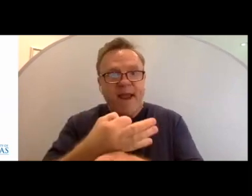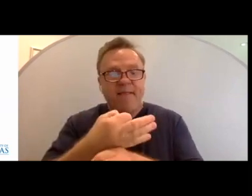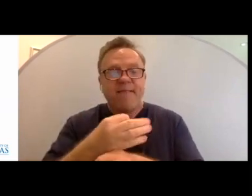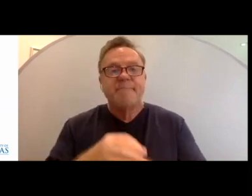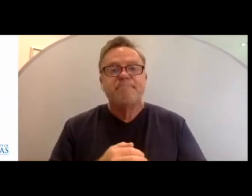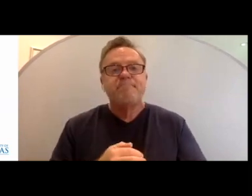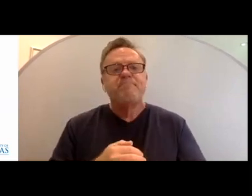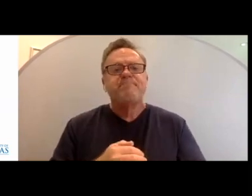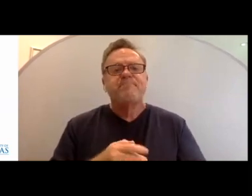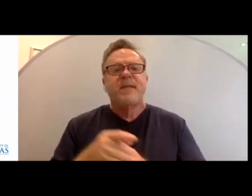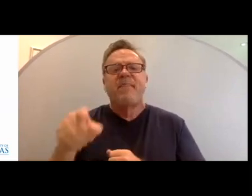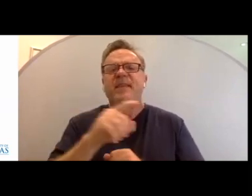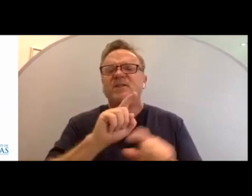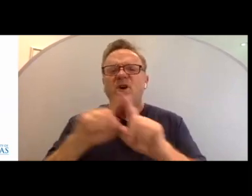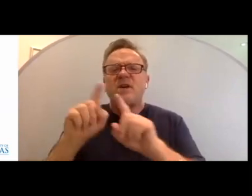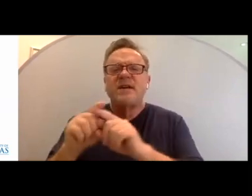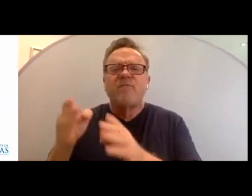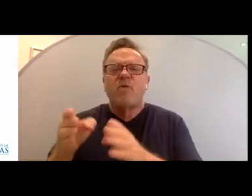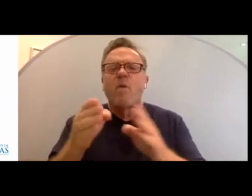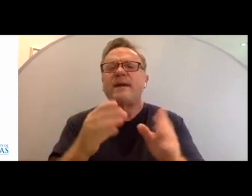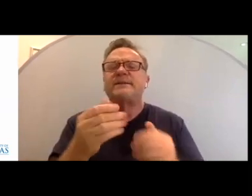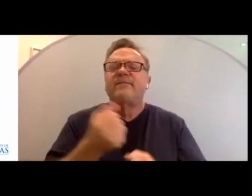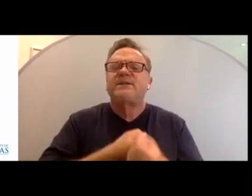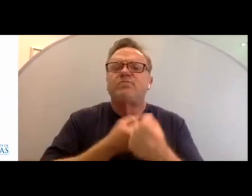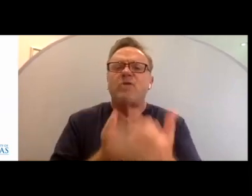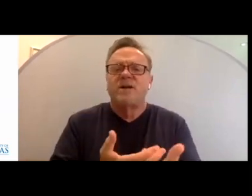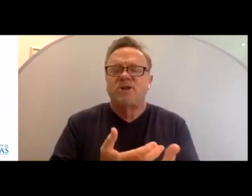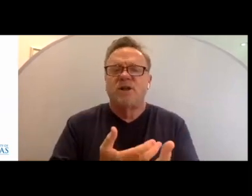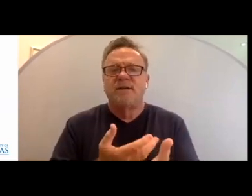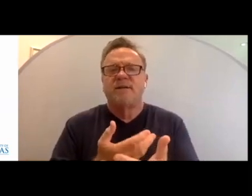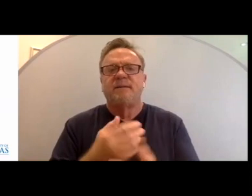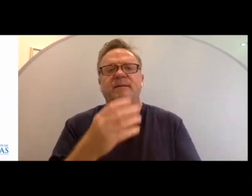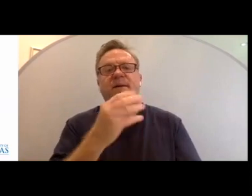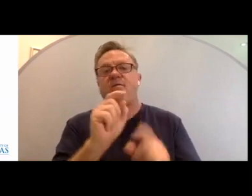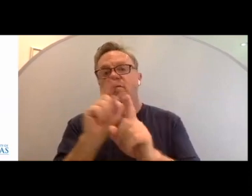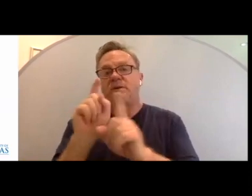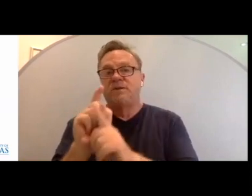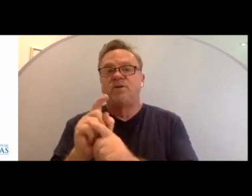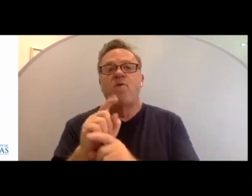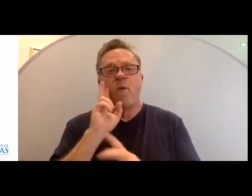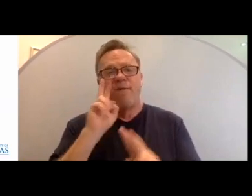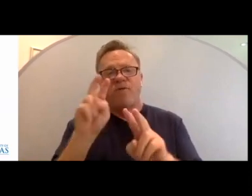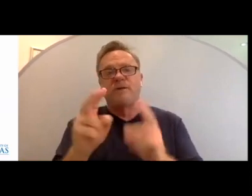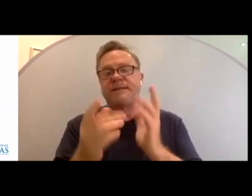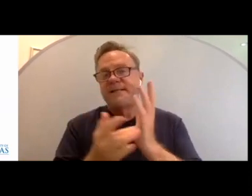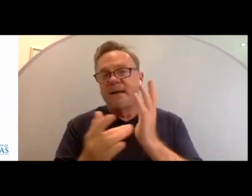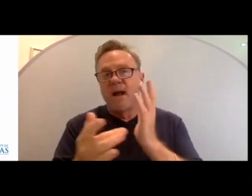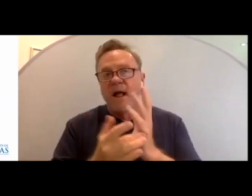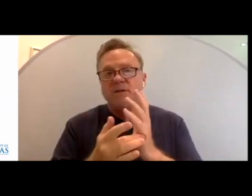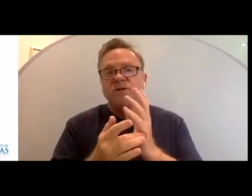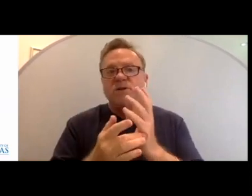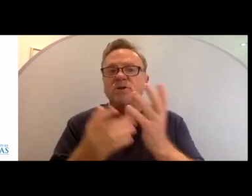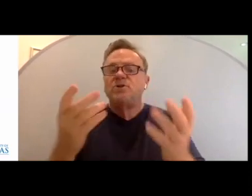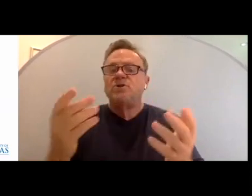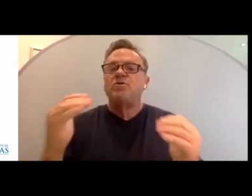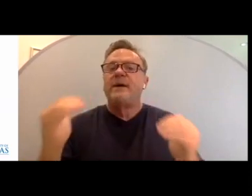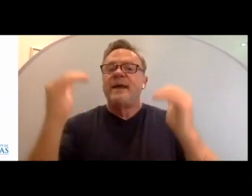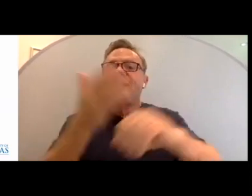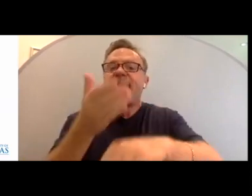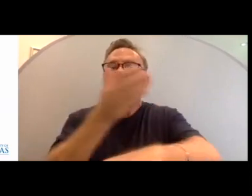These are in various forms of expression. It also, we've also looked at technologies to enhance that